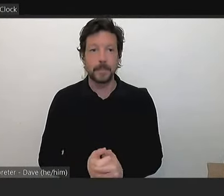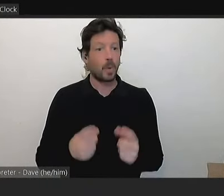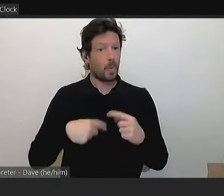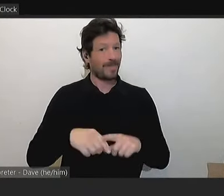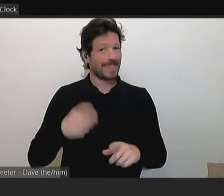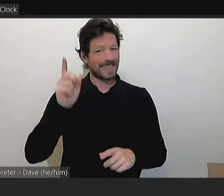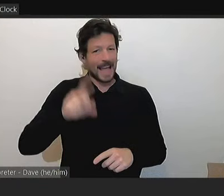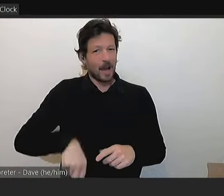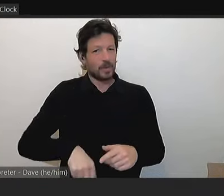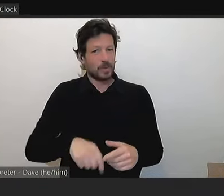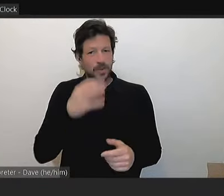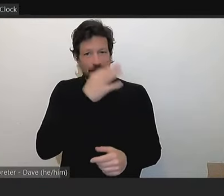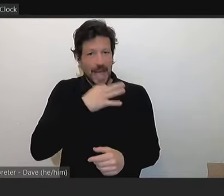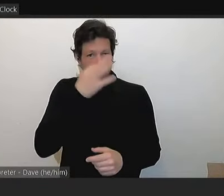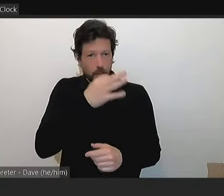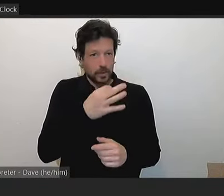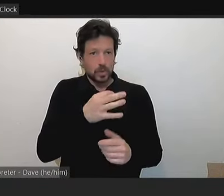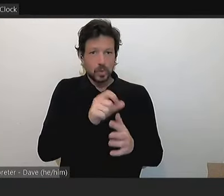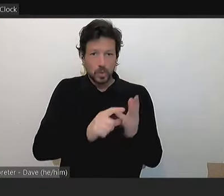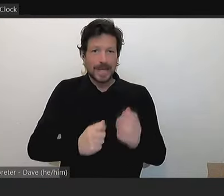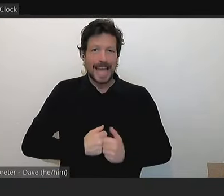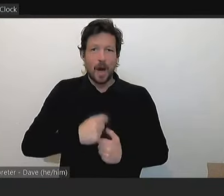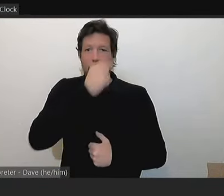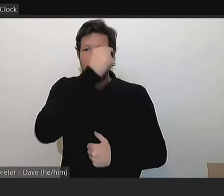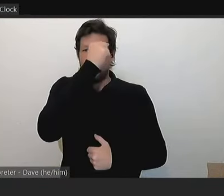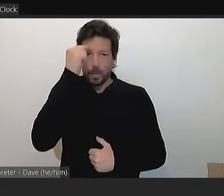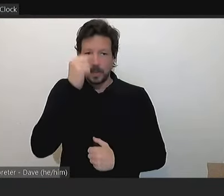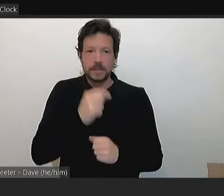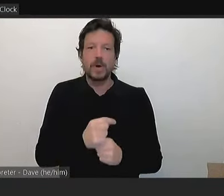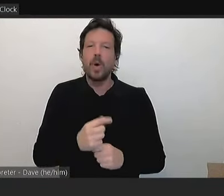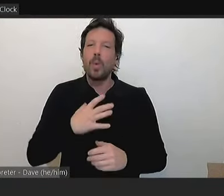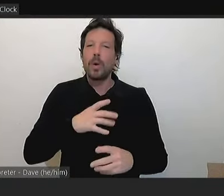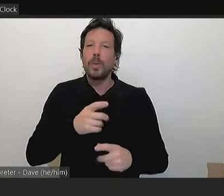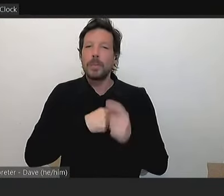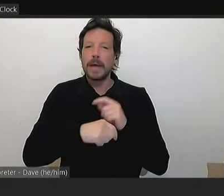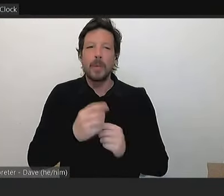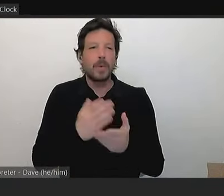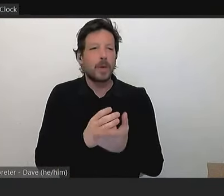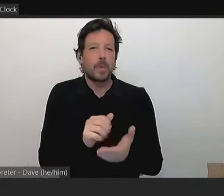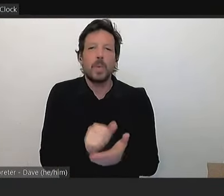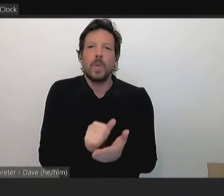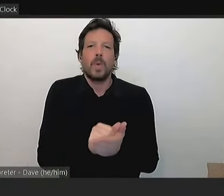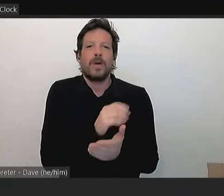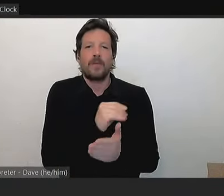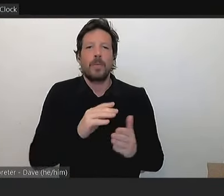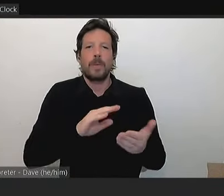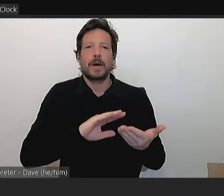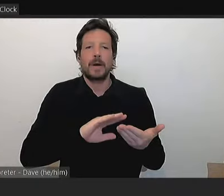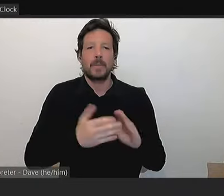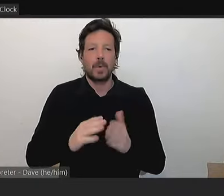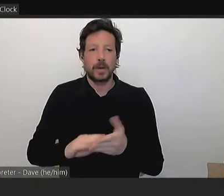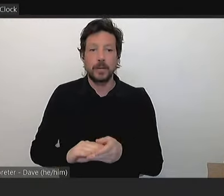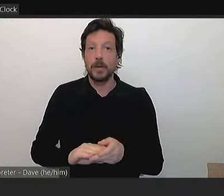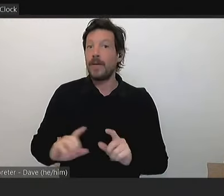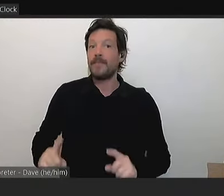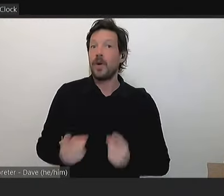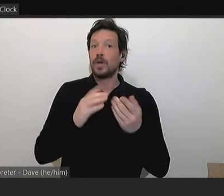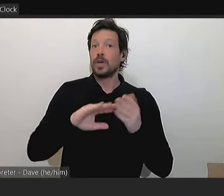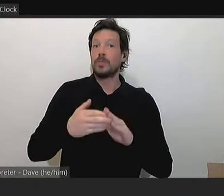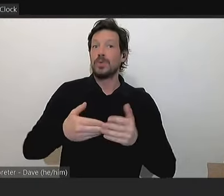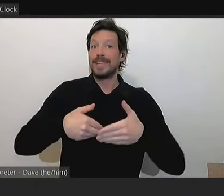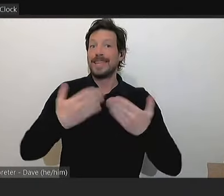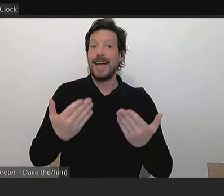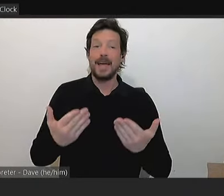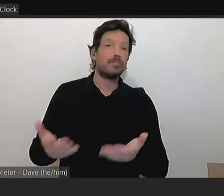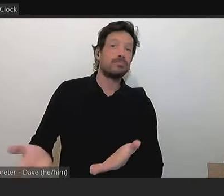with the goal of becoming a genuine community asset. Our first community day held on June the 4th passed, attracted a crowd of just